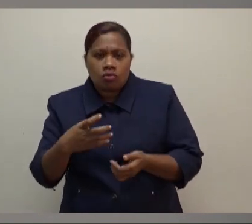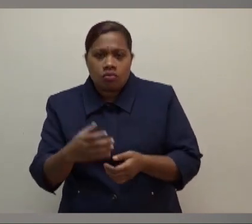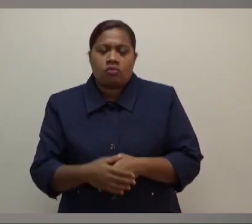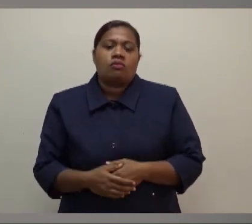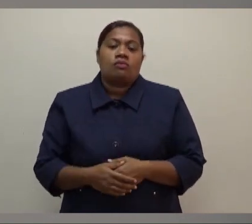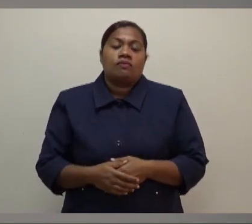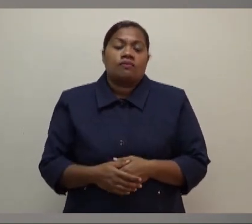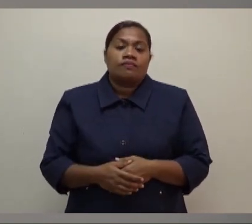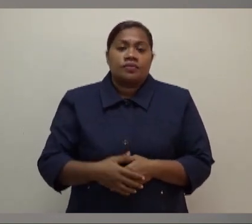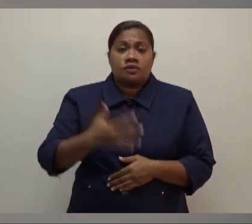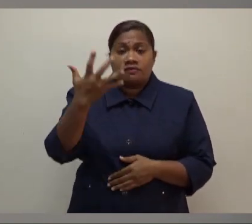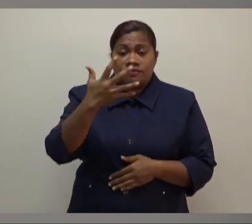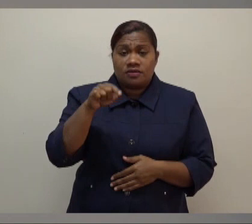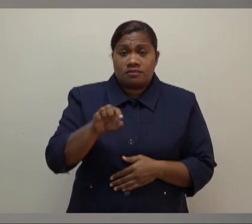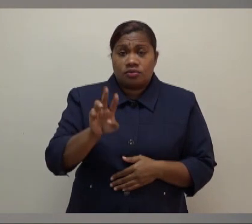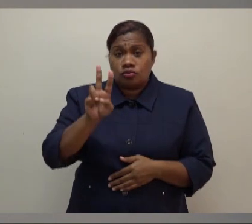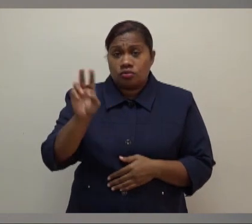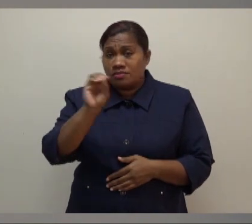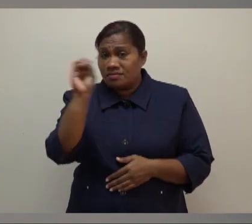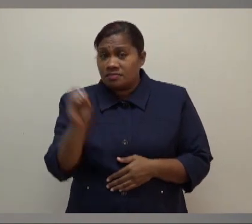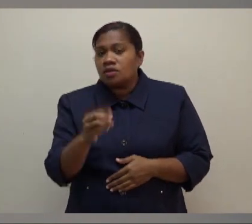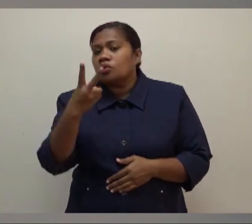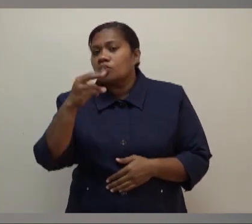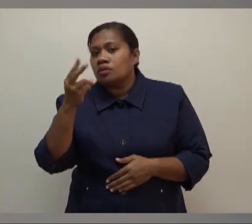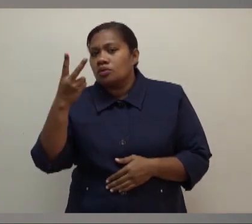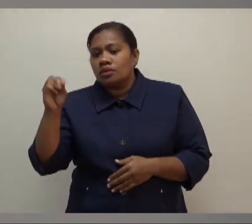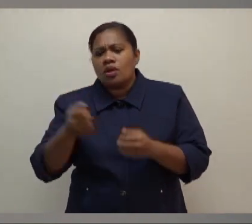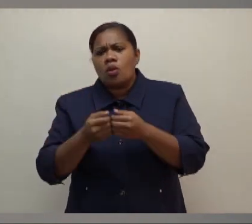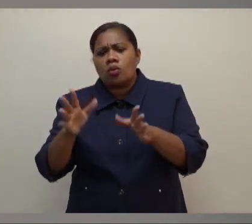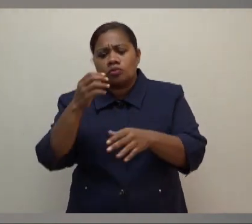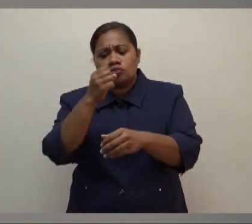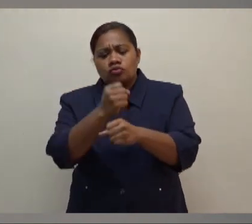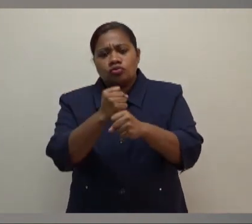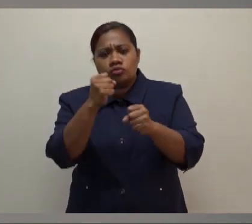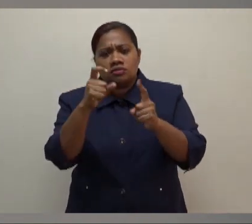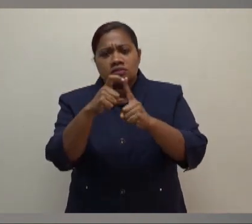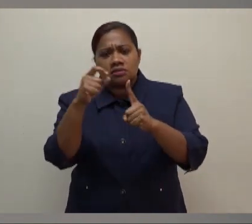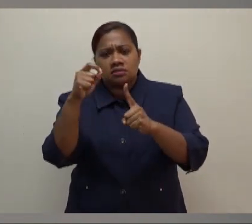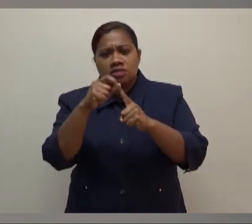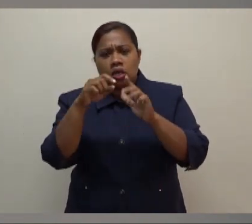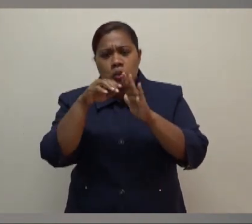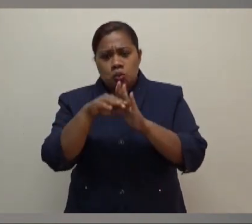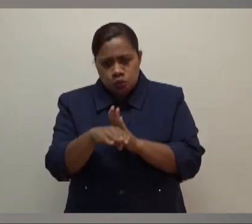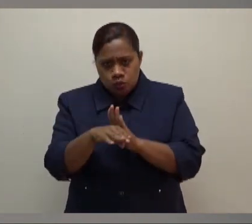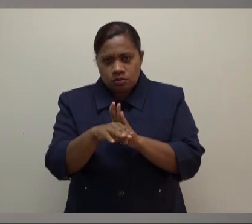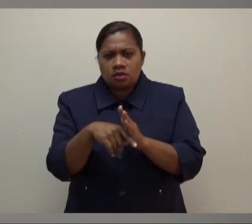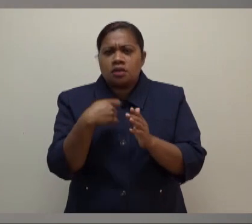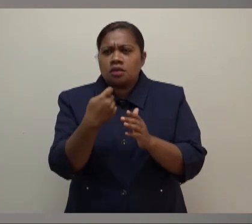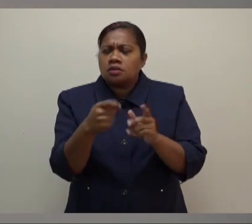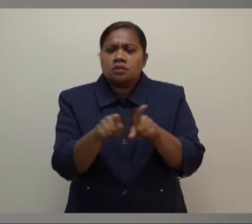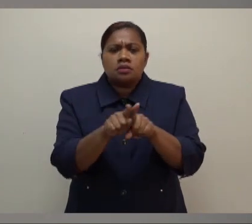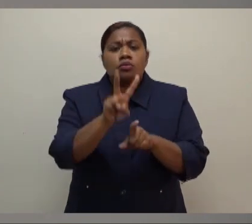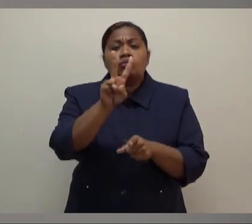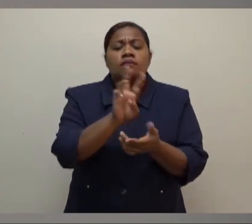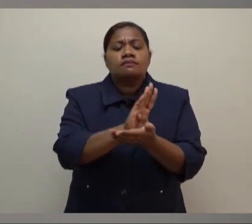contraction of 15.2% in 2020. Loss of GDP equivalent to almost $2 billion. Government had to